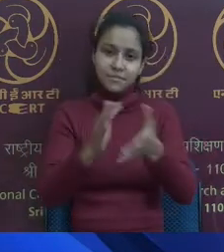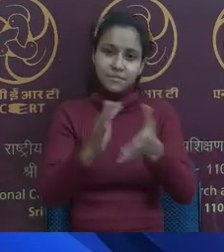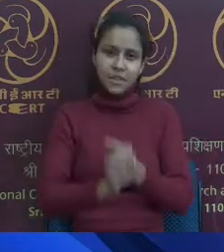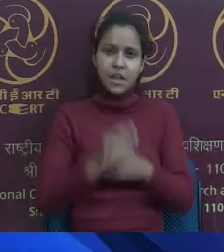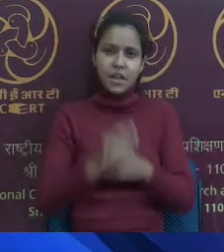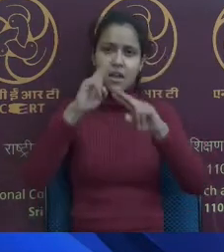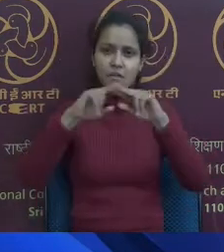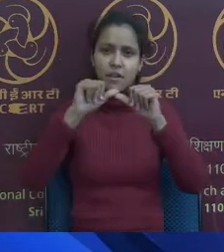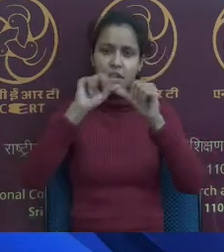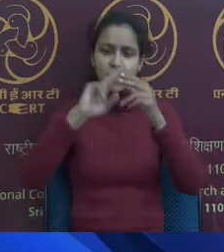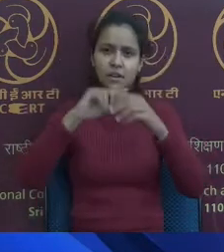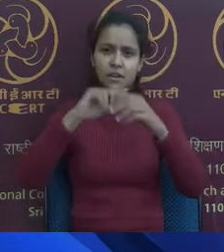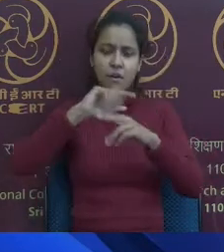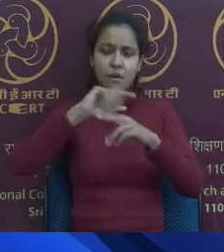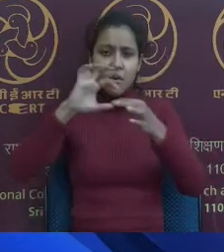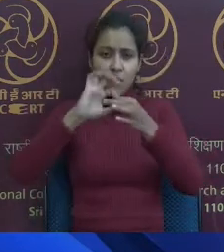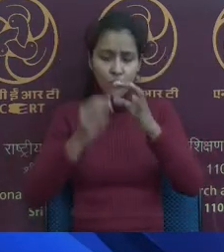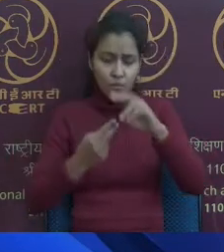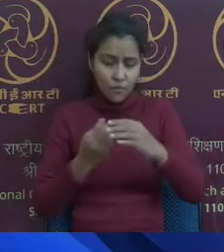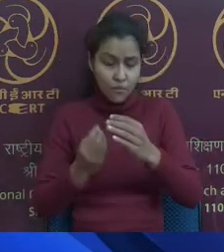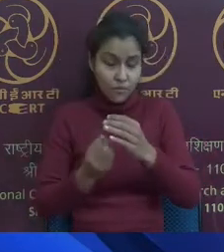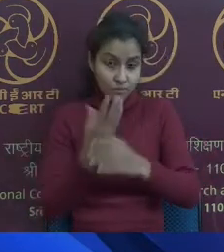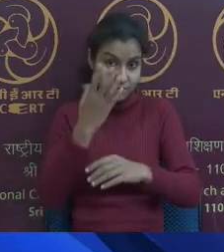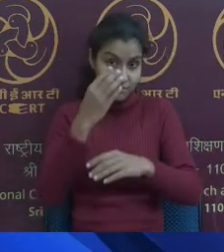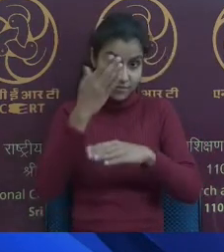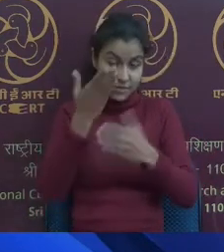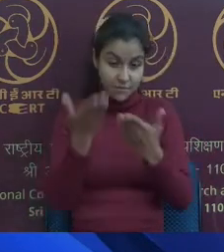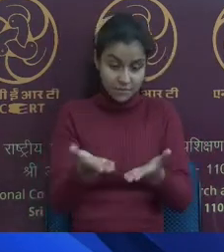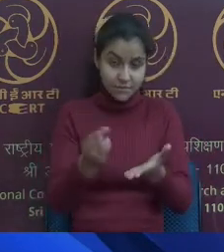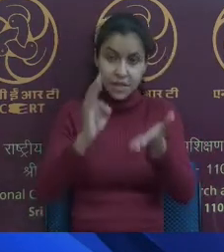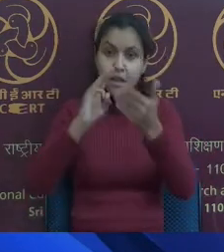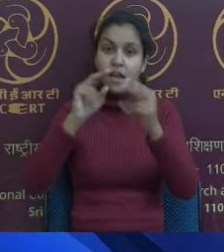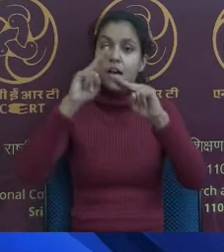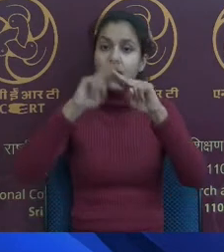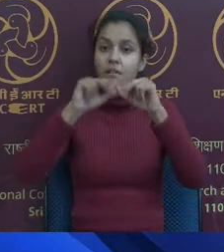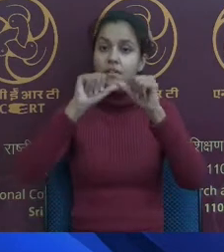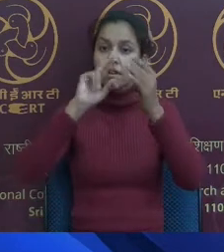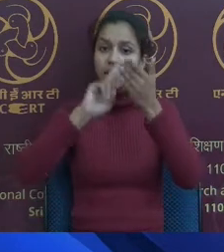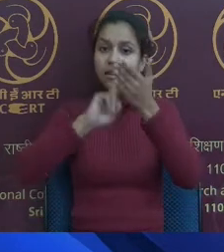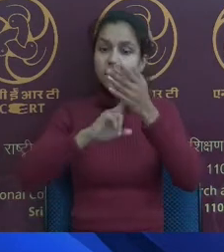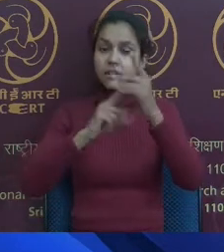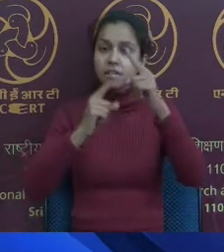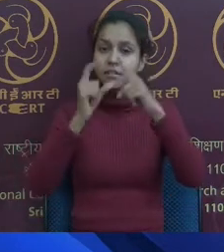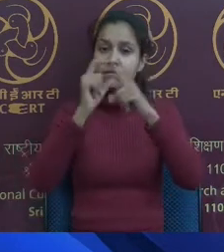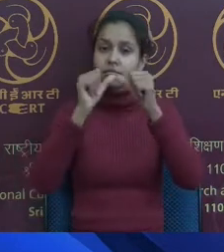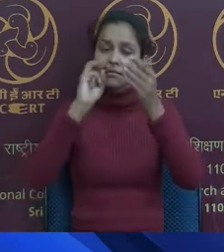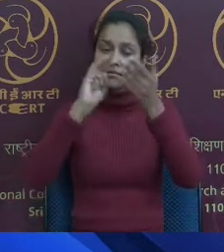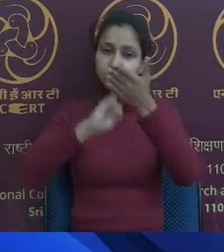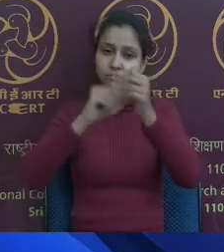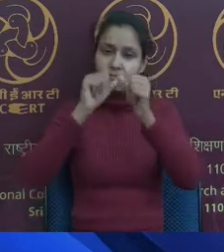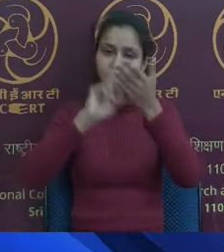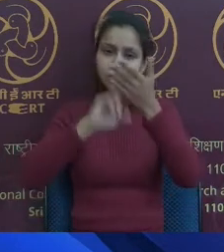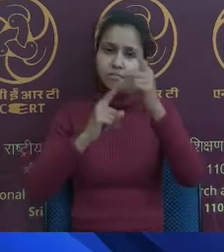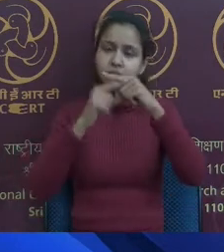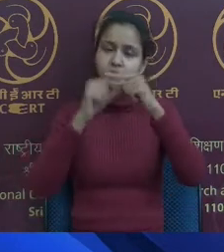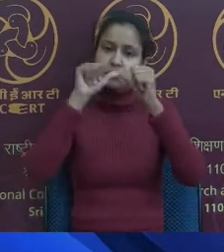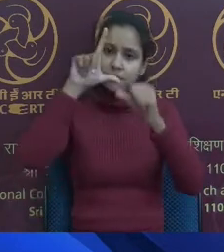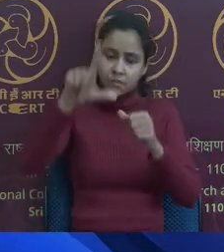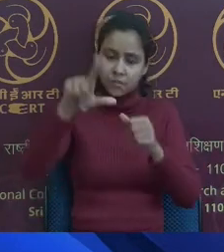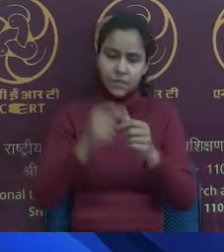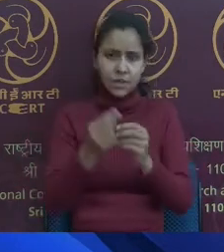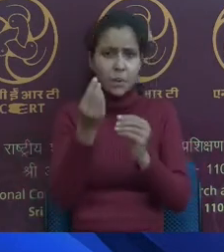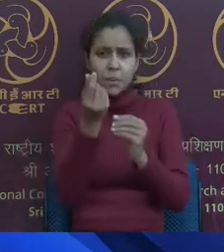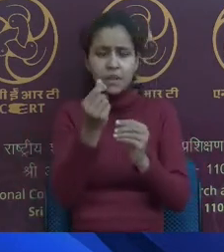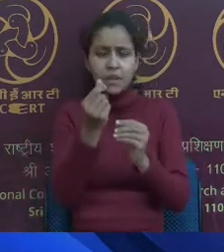improve to basic level. Then it goes to the pricing. So this is the actual pricing of a